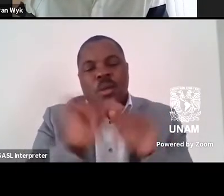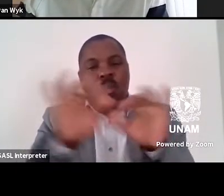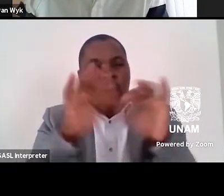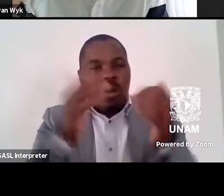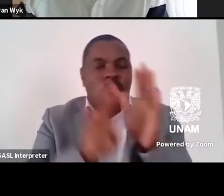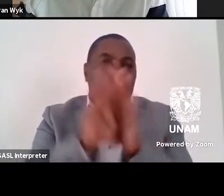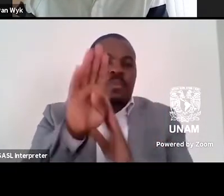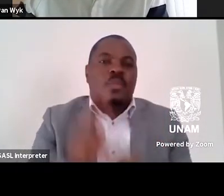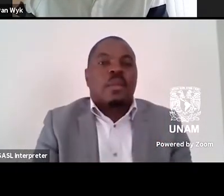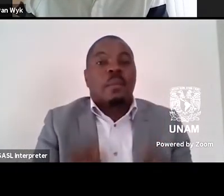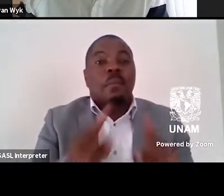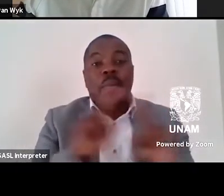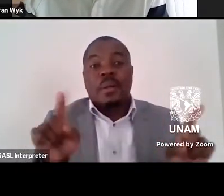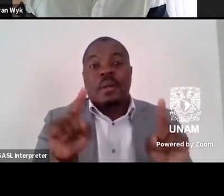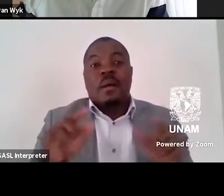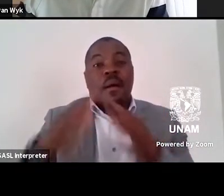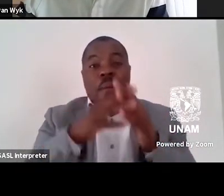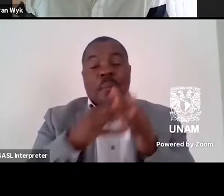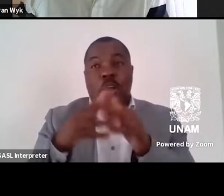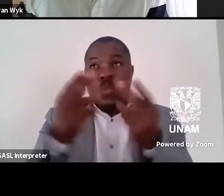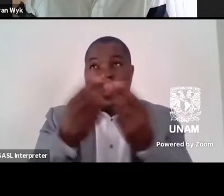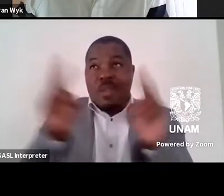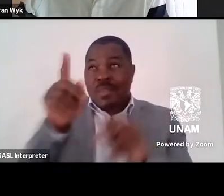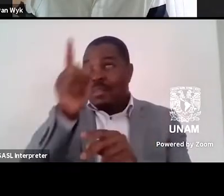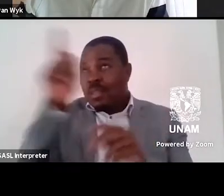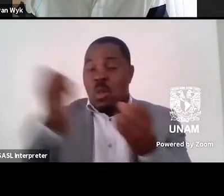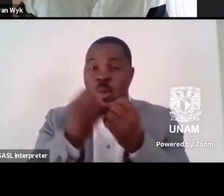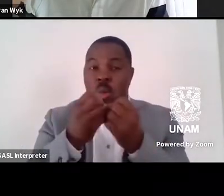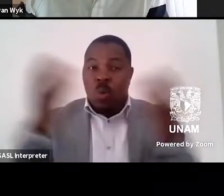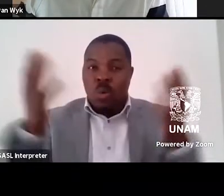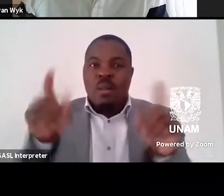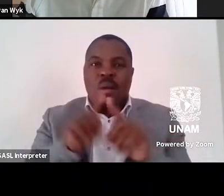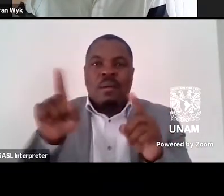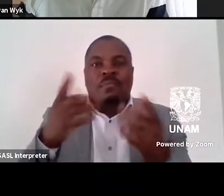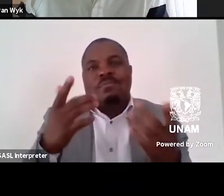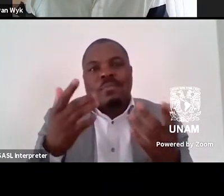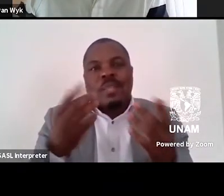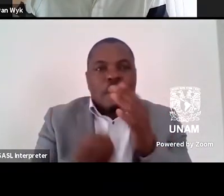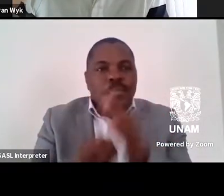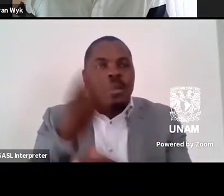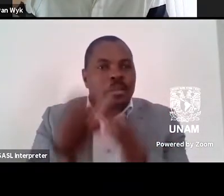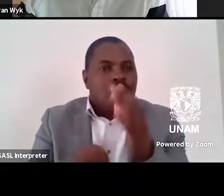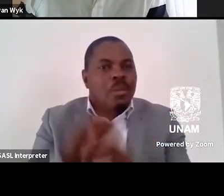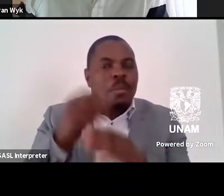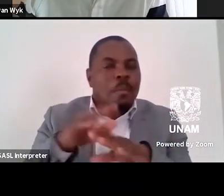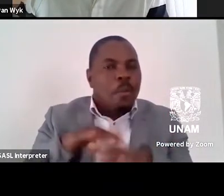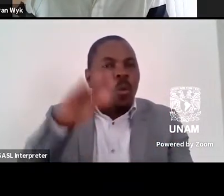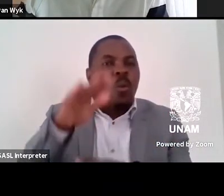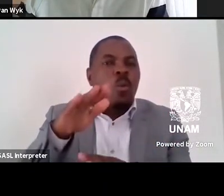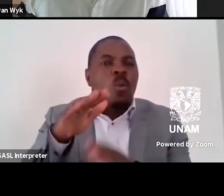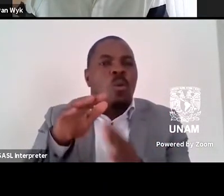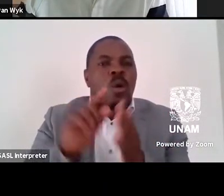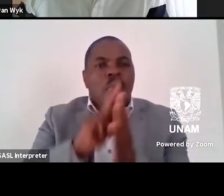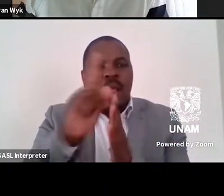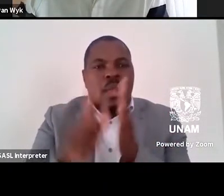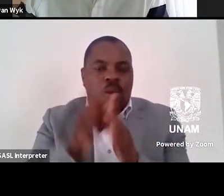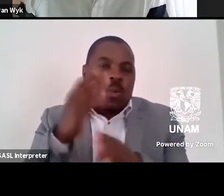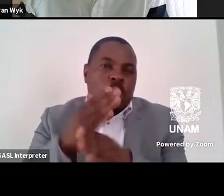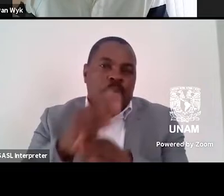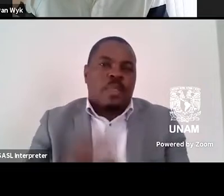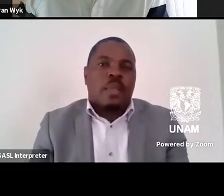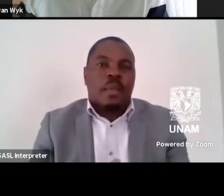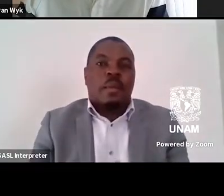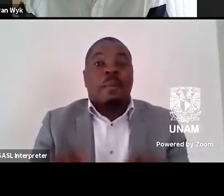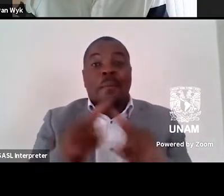because North American universities have become centers for the production of literary works. Ironically, this does not